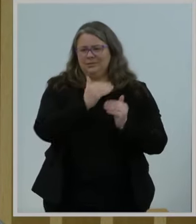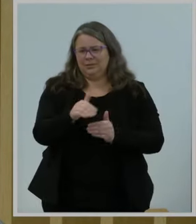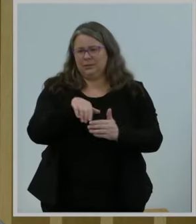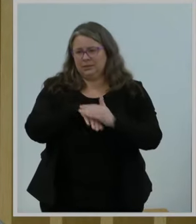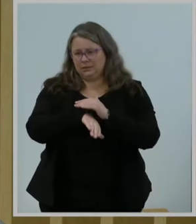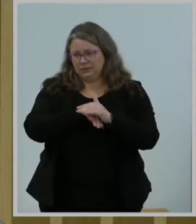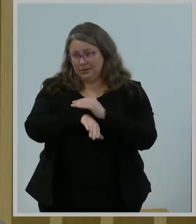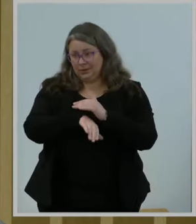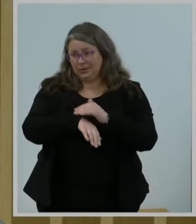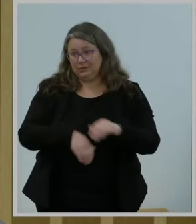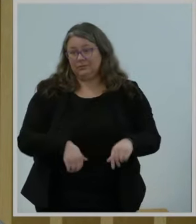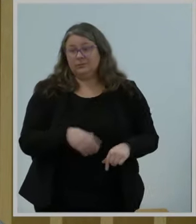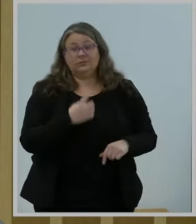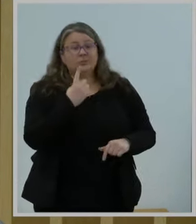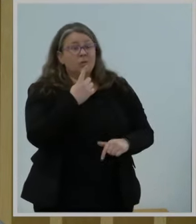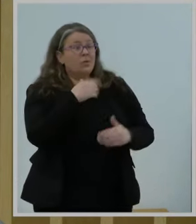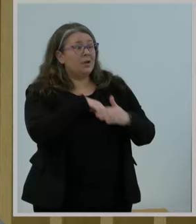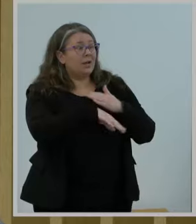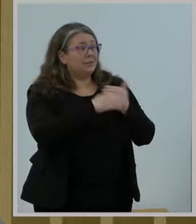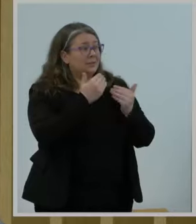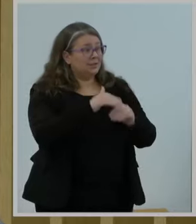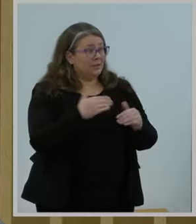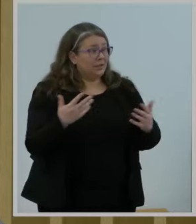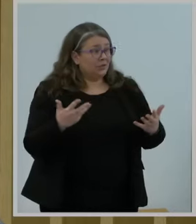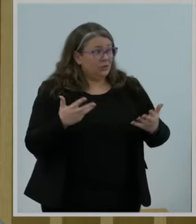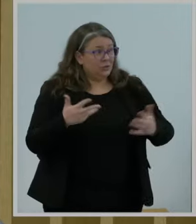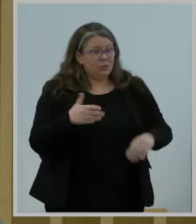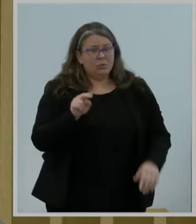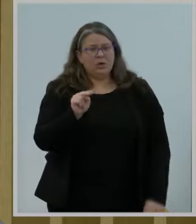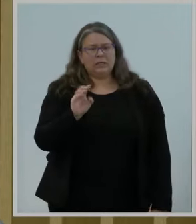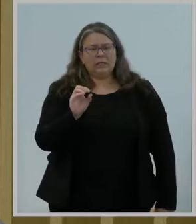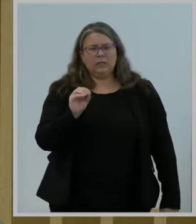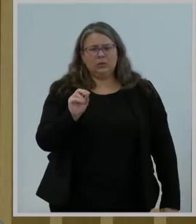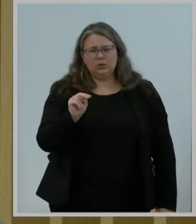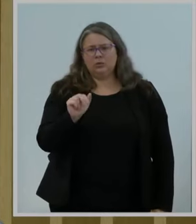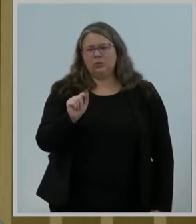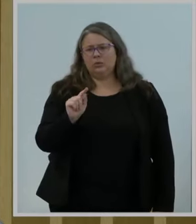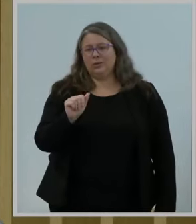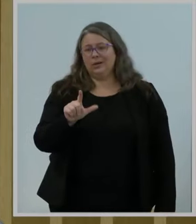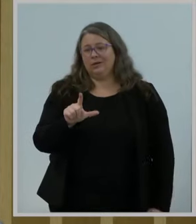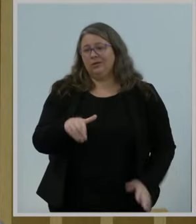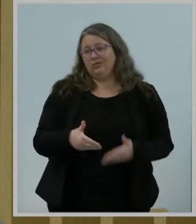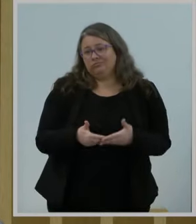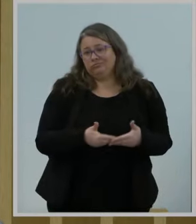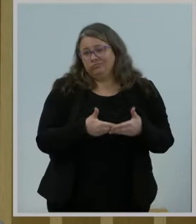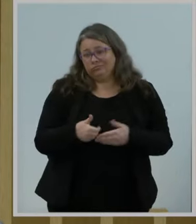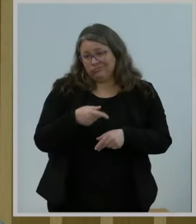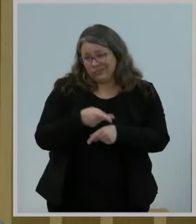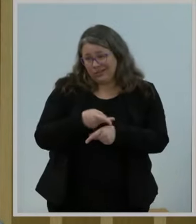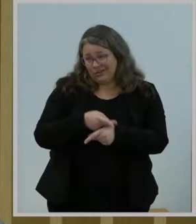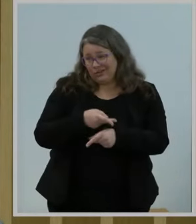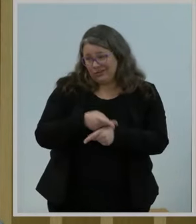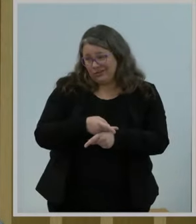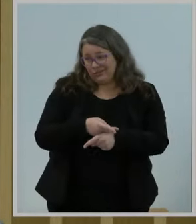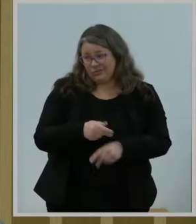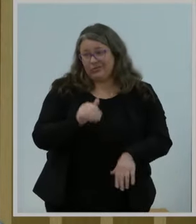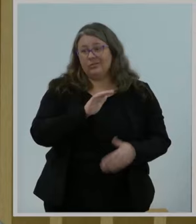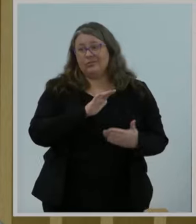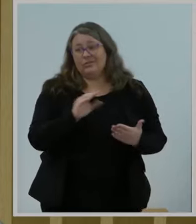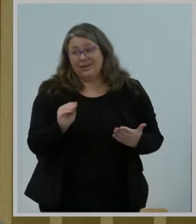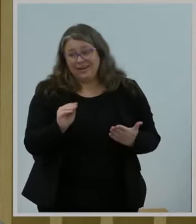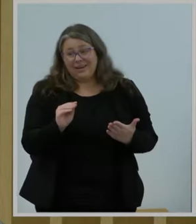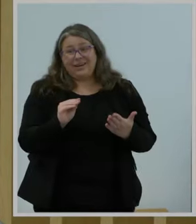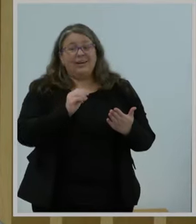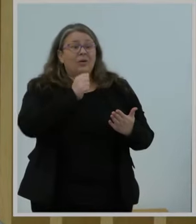and thus long drives and limited options for pregnant women, making high-risk pregnancies even more difficult.